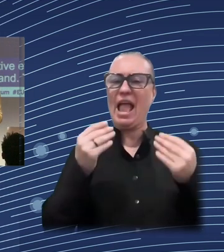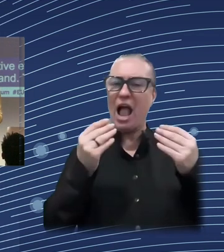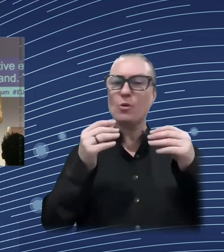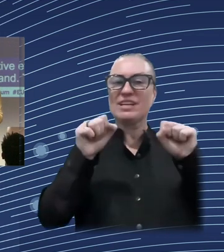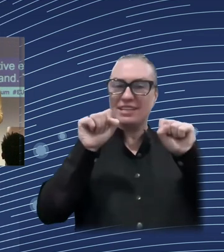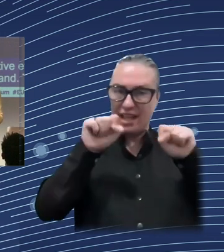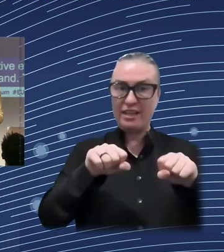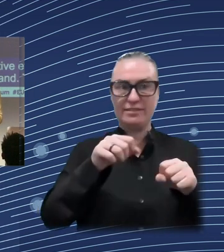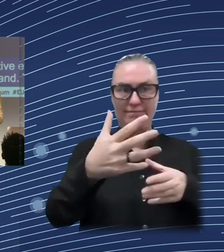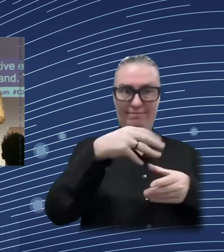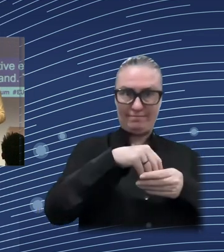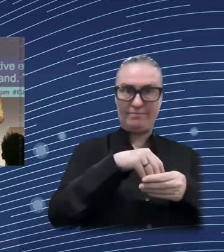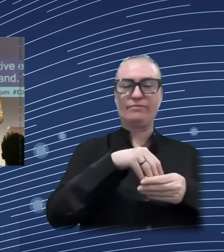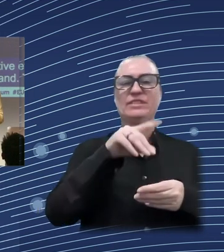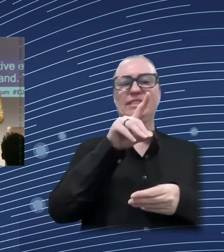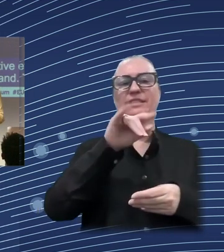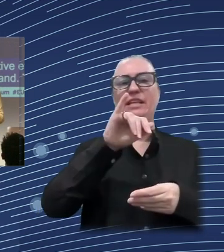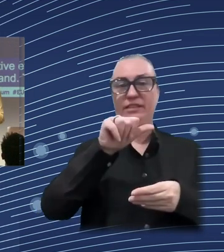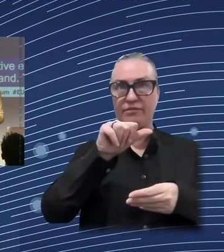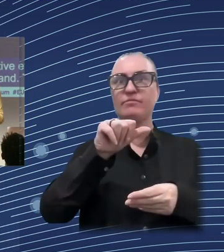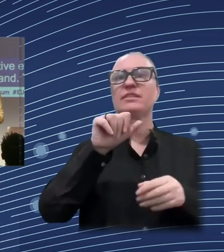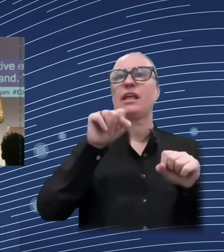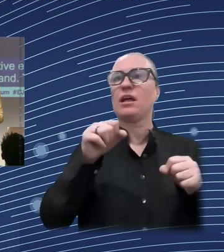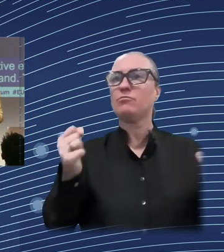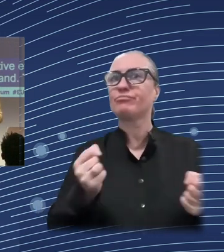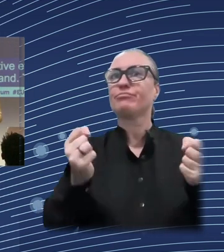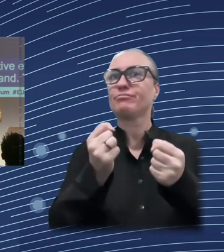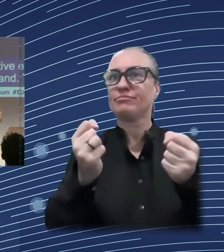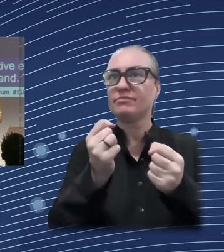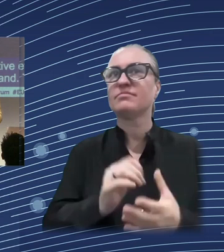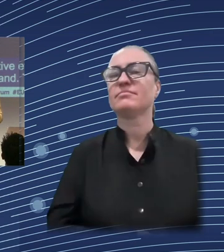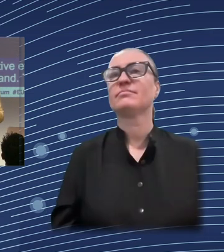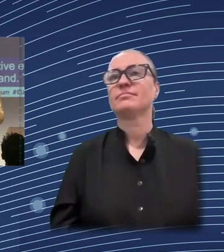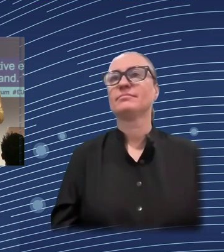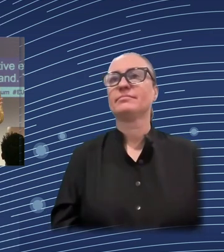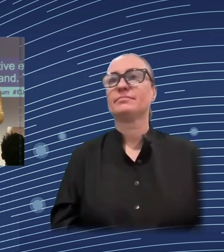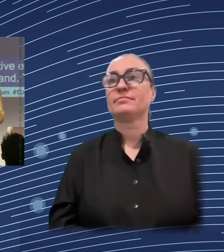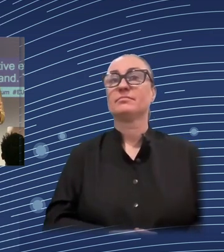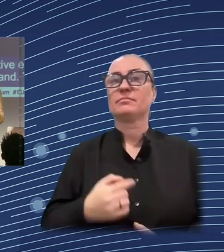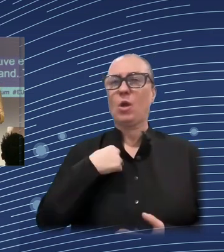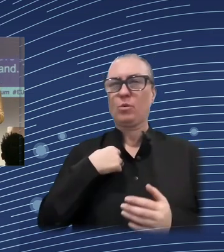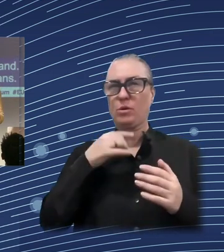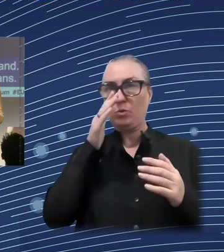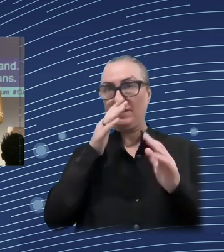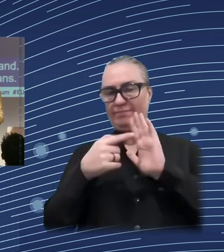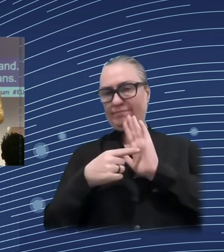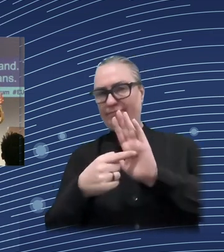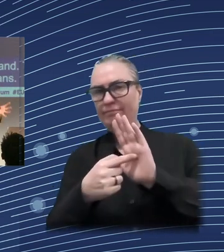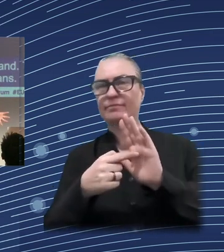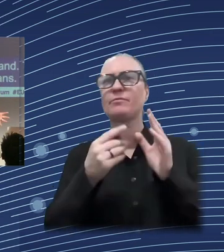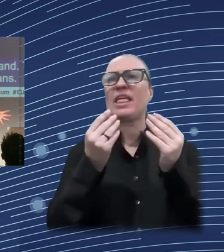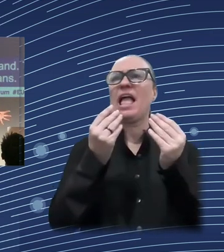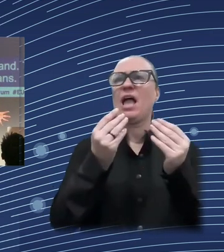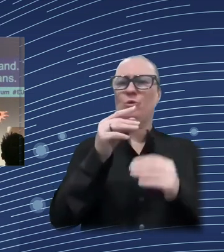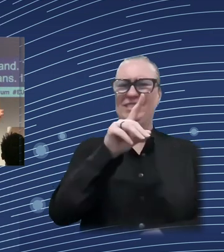draft budgetary plan. So that means when policies are being decided upon in the annual budget, there is an assessment of their effect